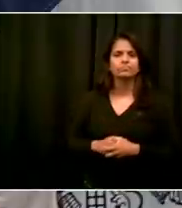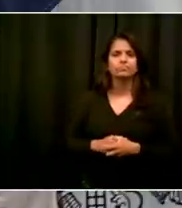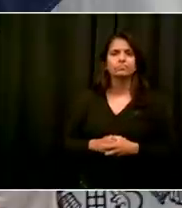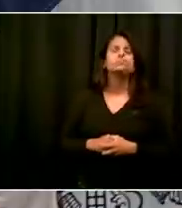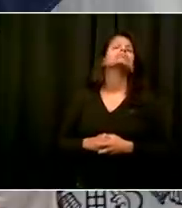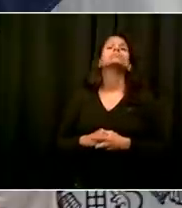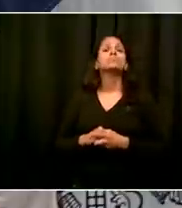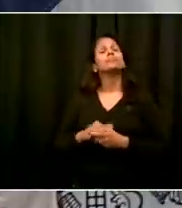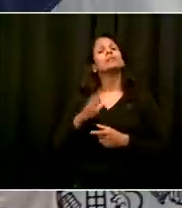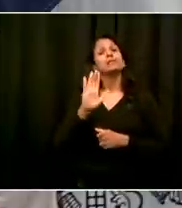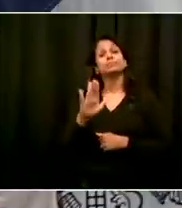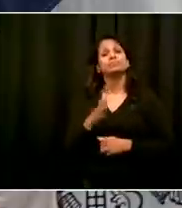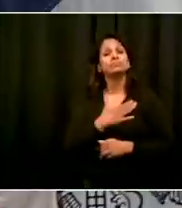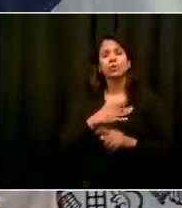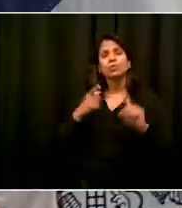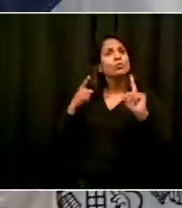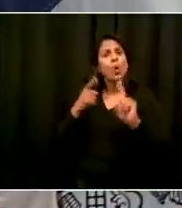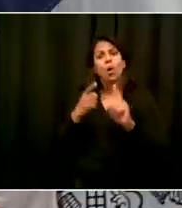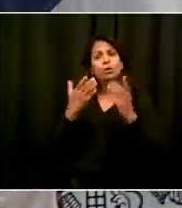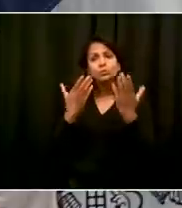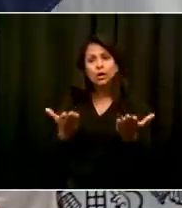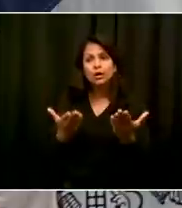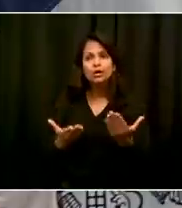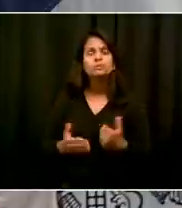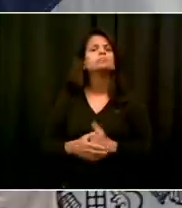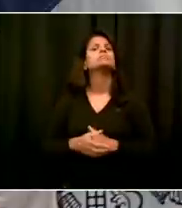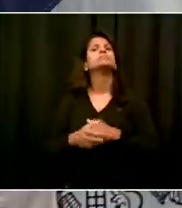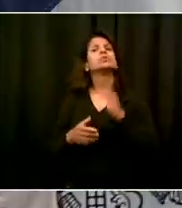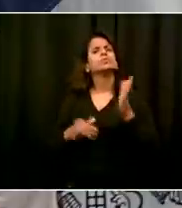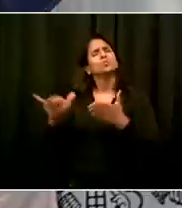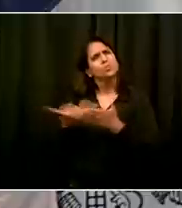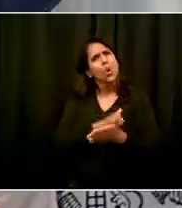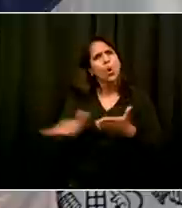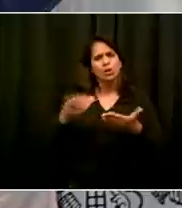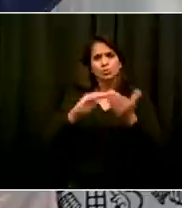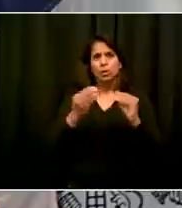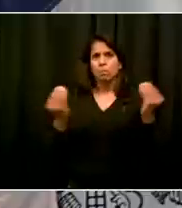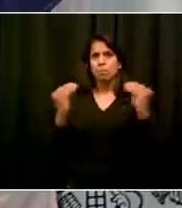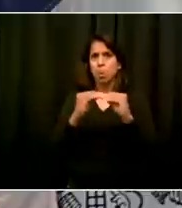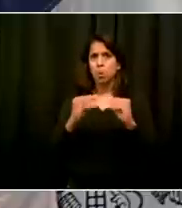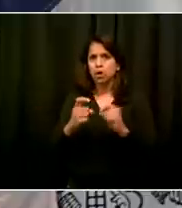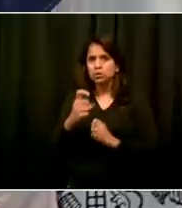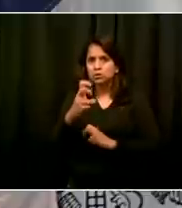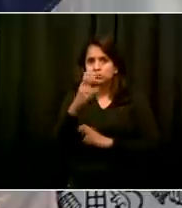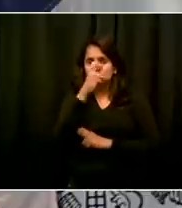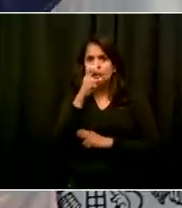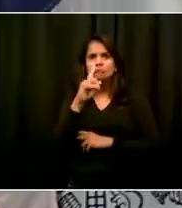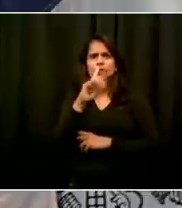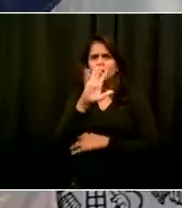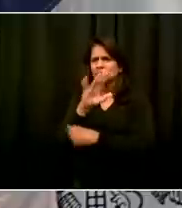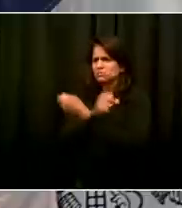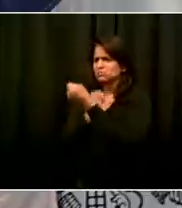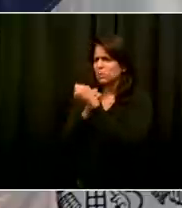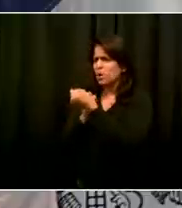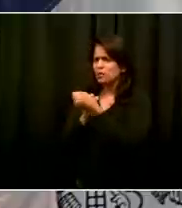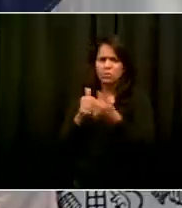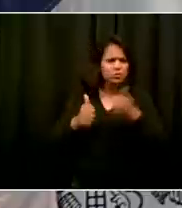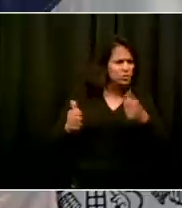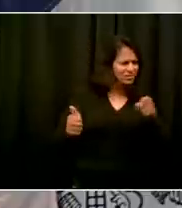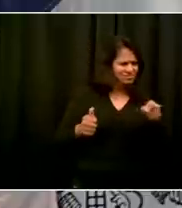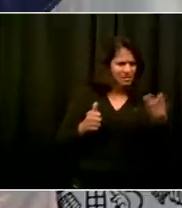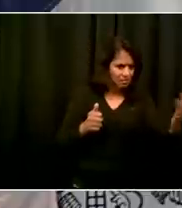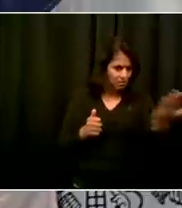bar on what development we will support and what we won't. And when we don't see developers being generous enough and working with communities,